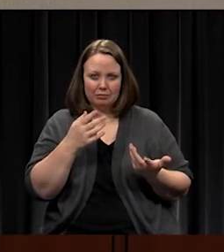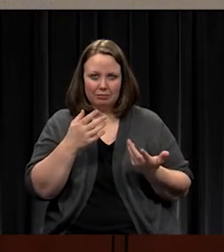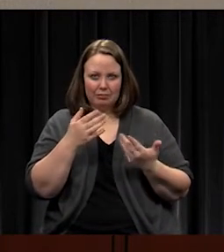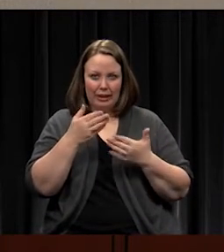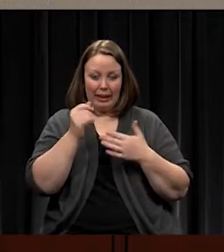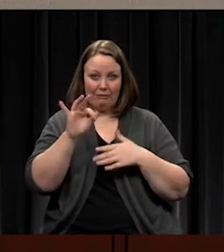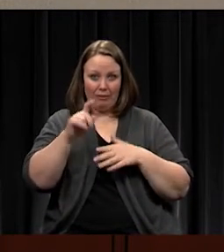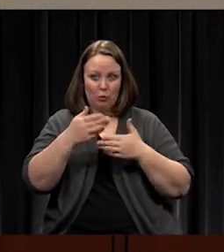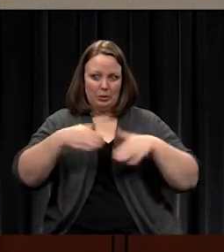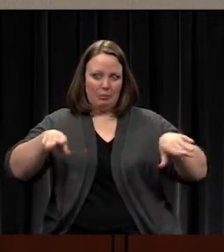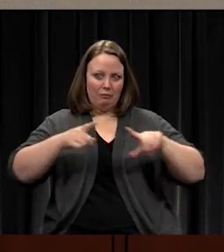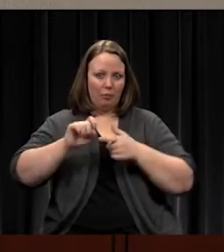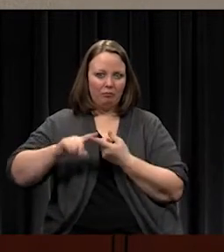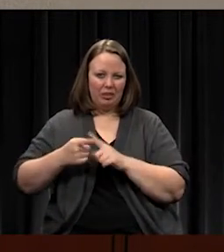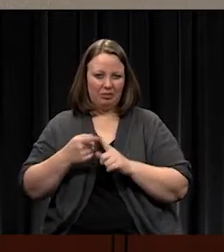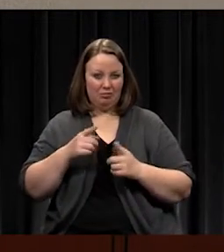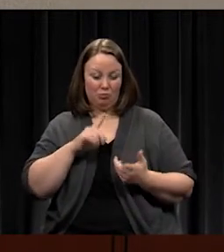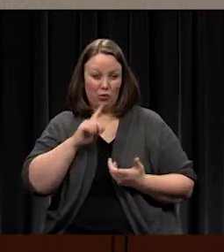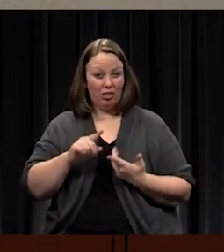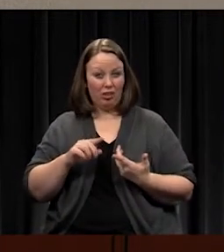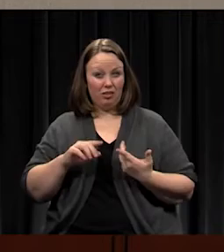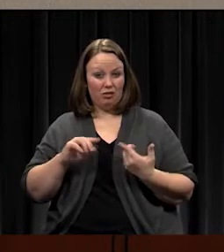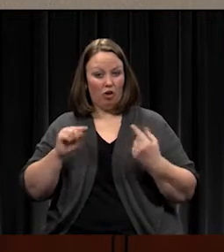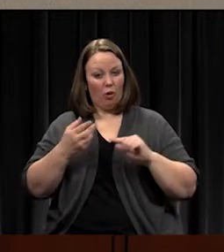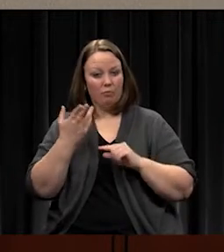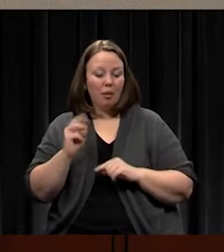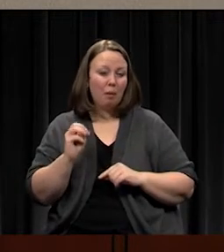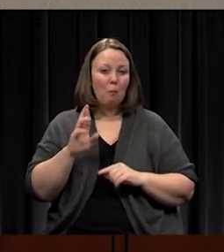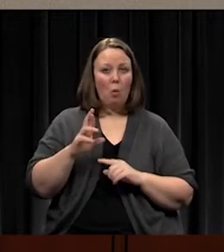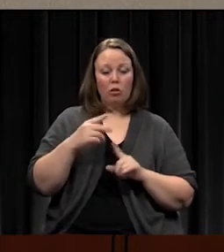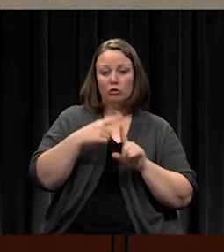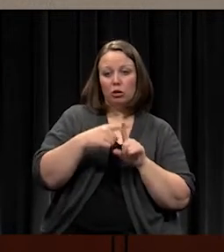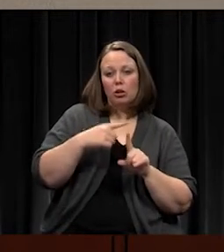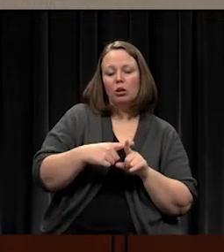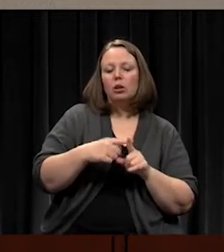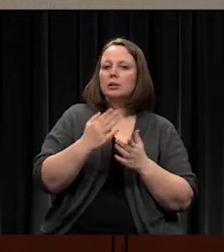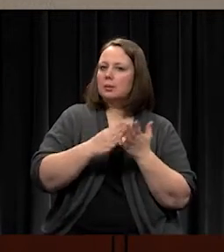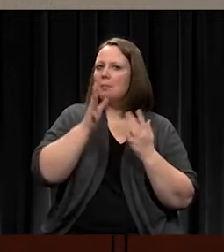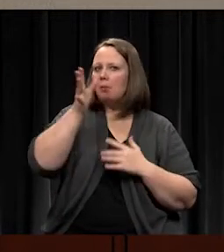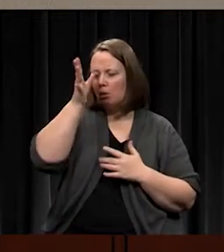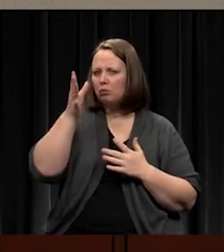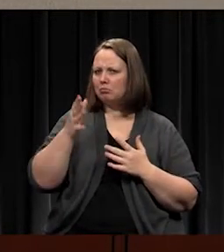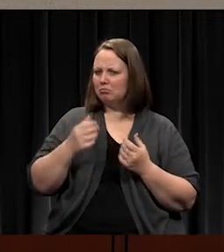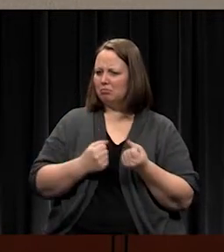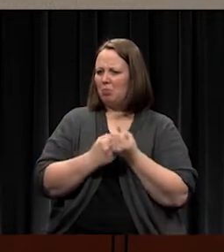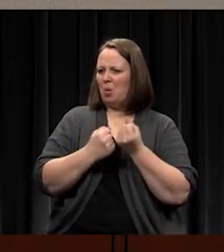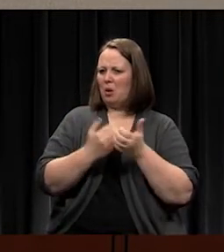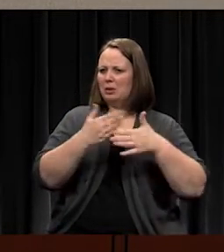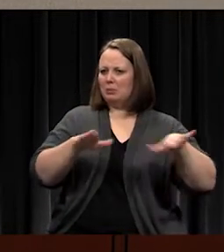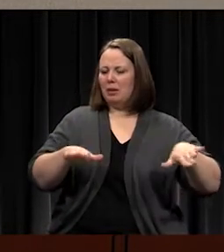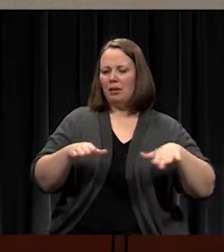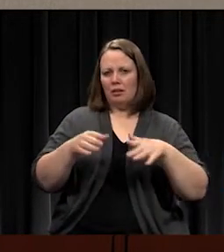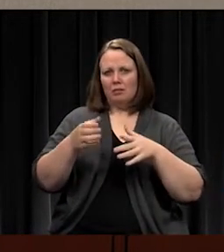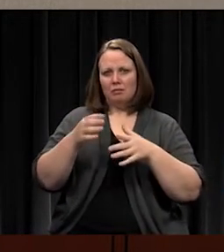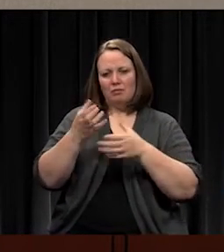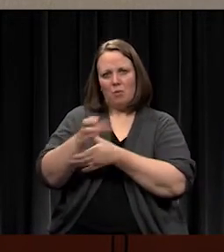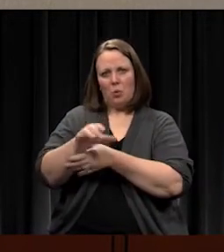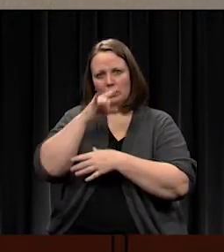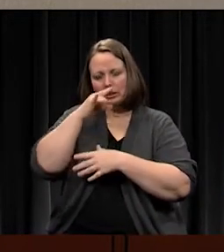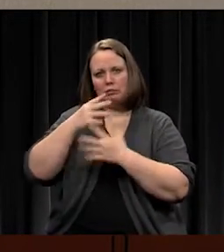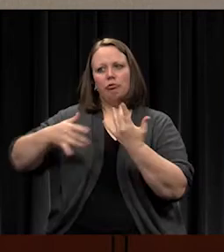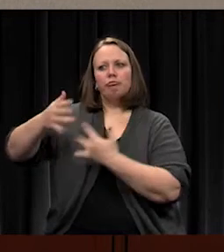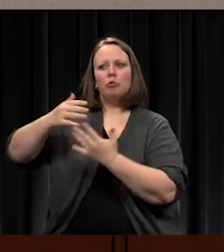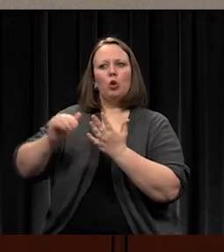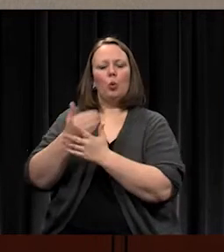great conversation. But you'll see in the final recommendation, we have reunited some schools because it makes good sense for boundaries